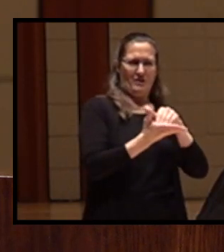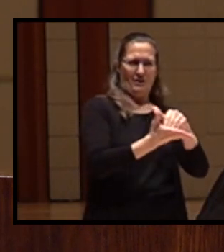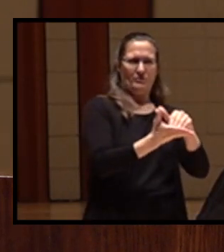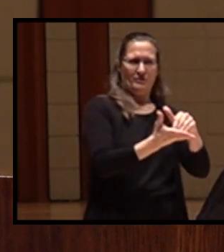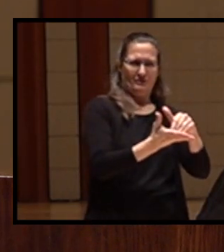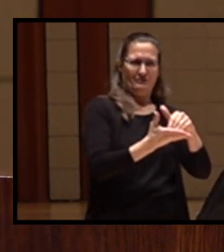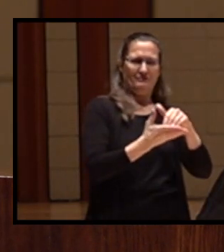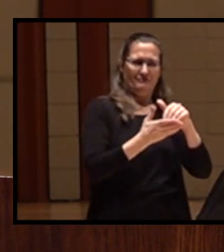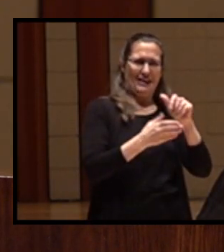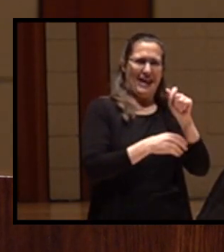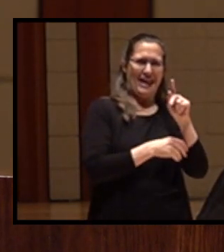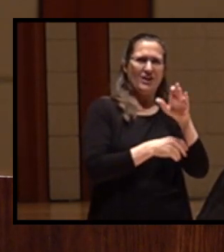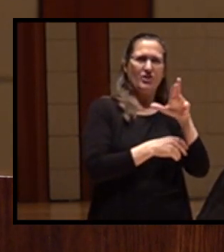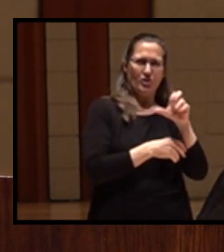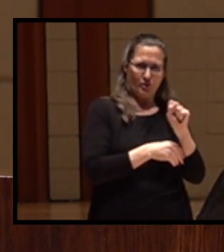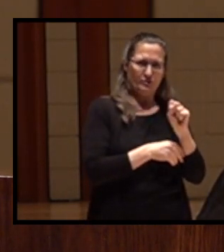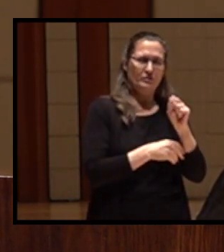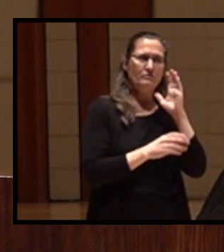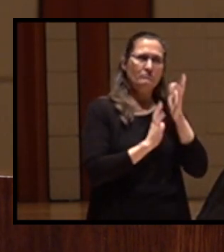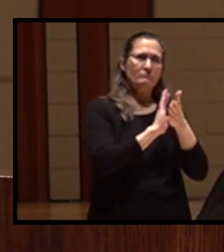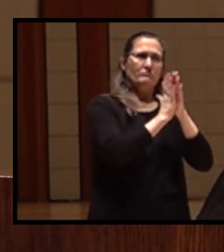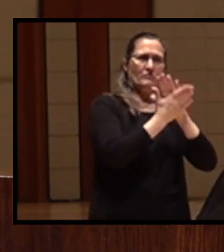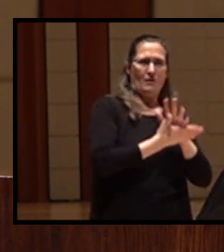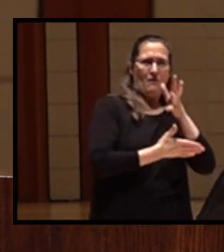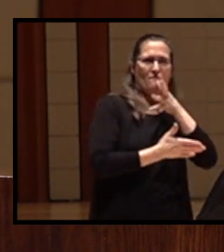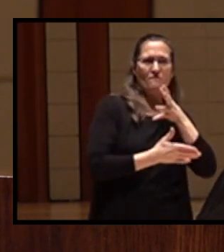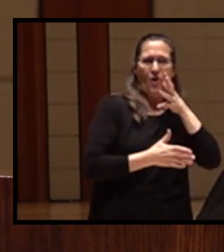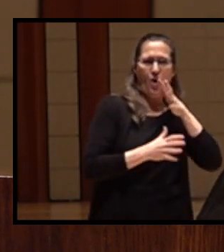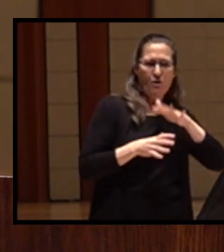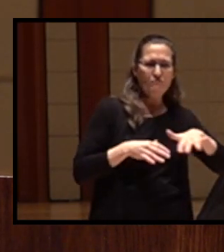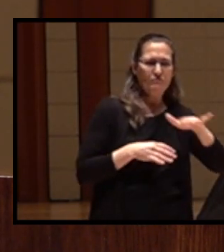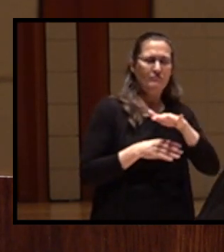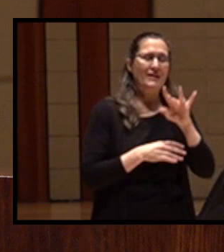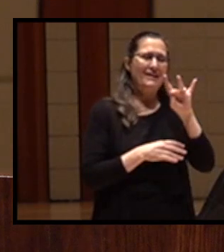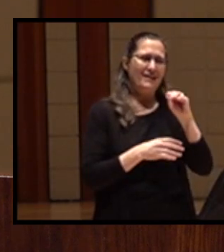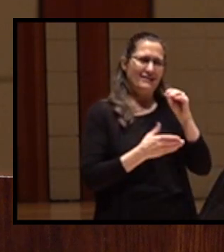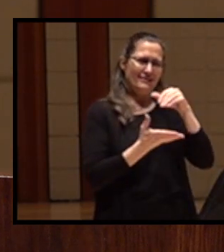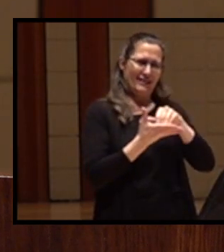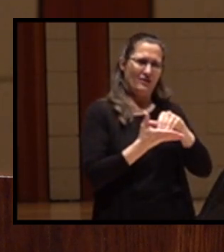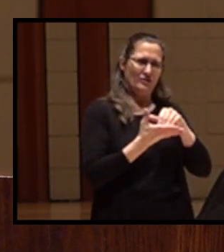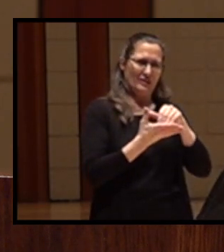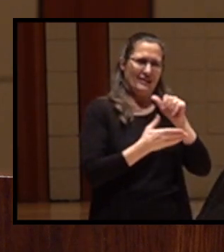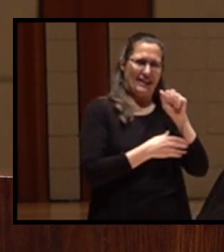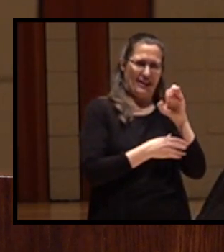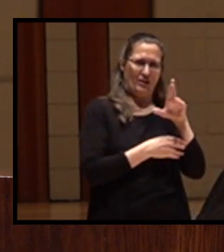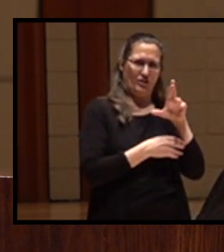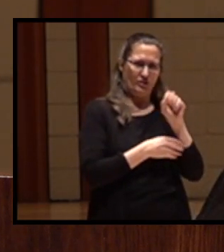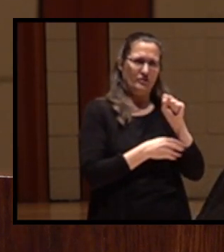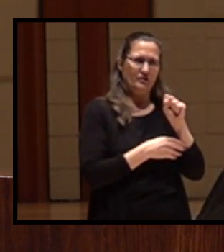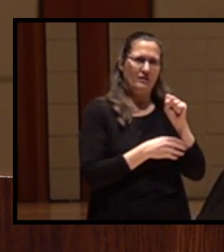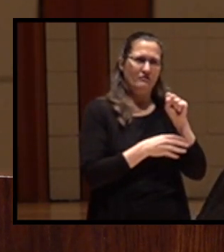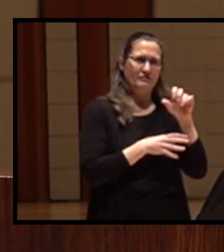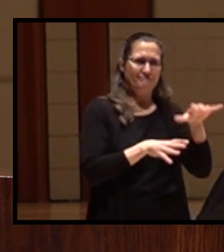range lands that would be transformed into farm lands and 80,000 acres of reclaimed lands. Between